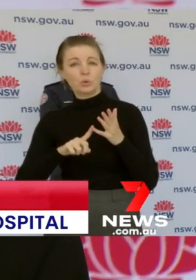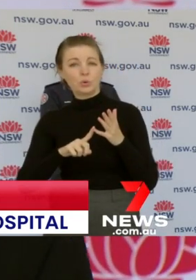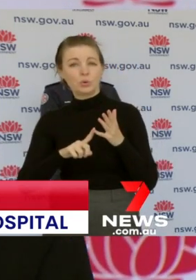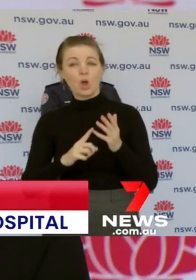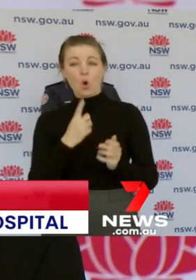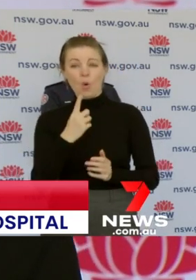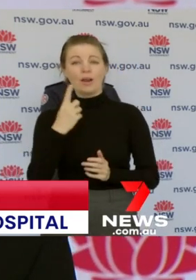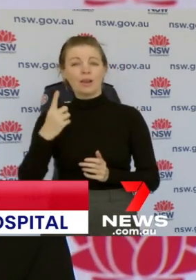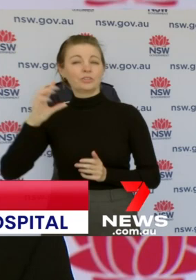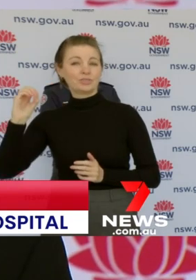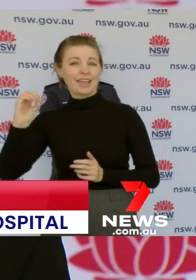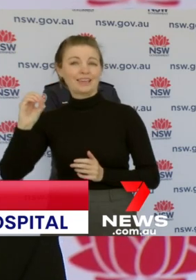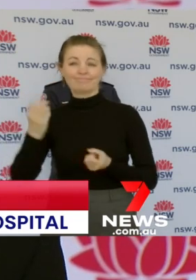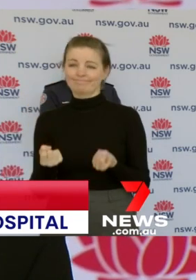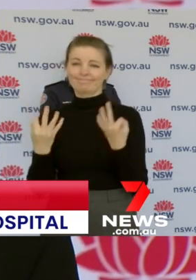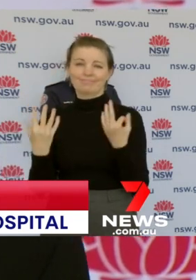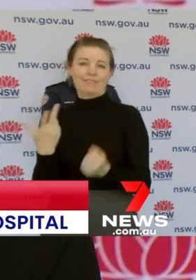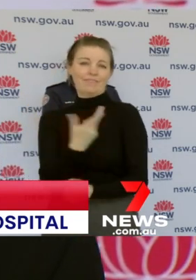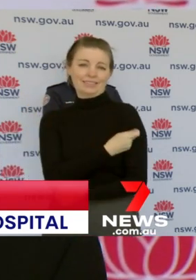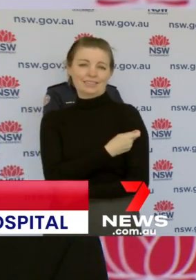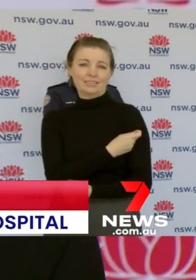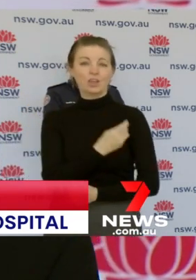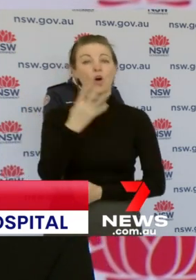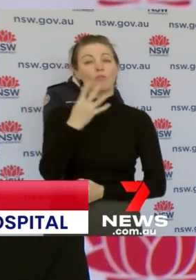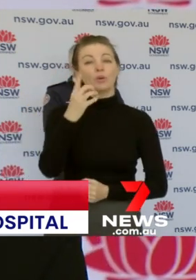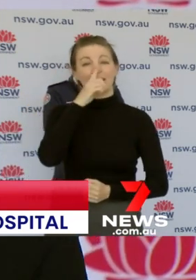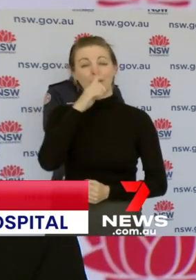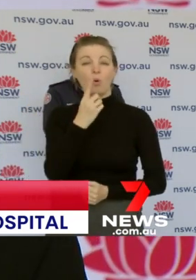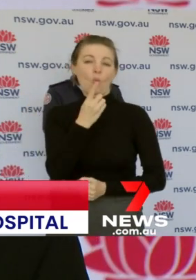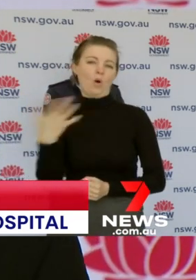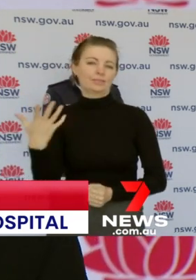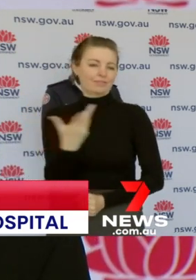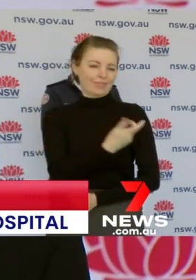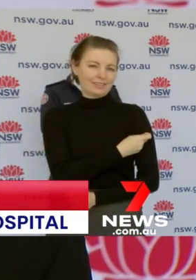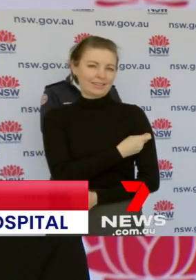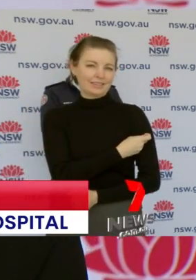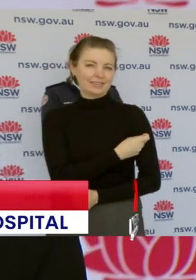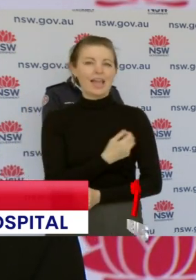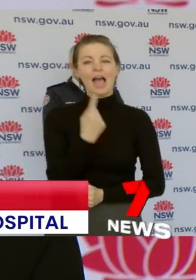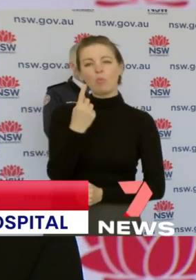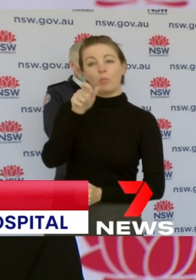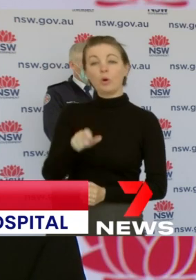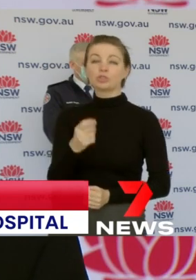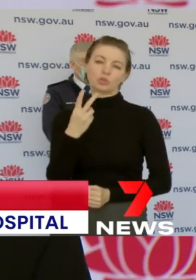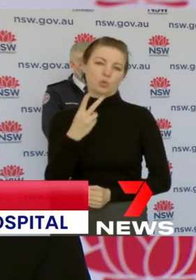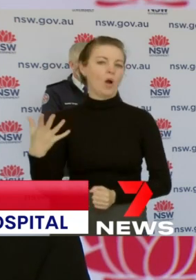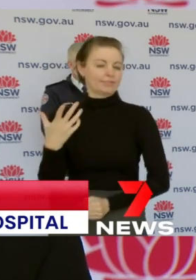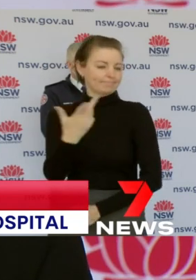vaccinated. 14 have had one dose of vaccine and one person has had two doses of vaccine.